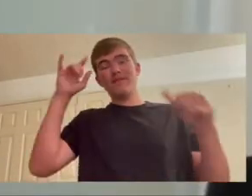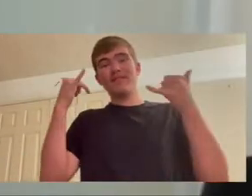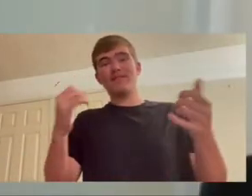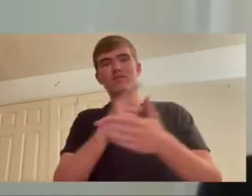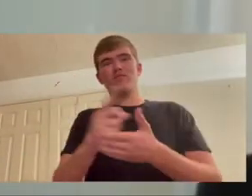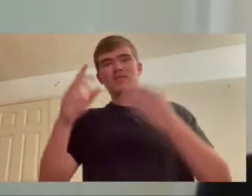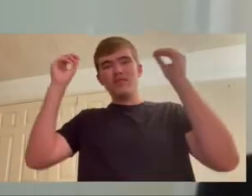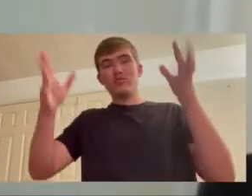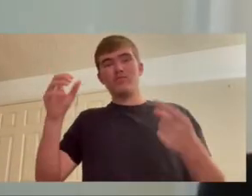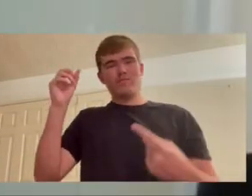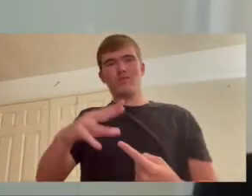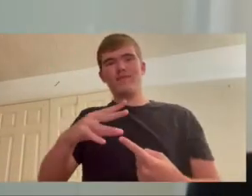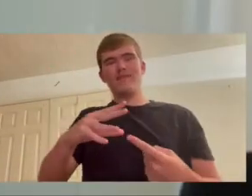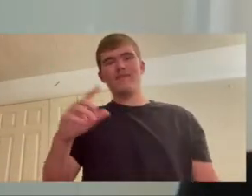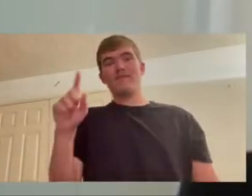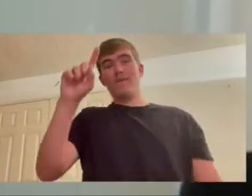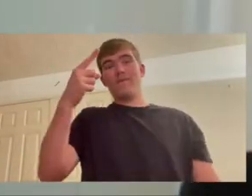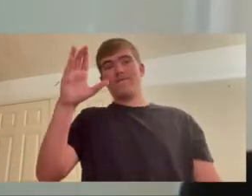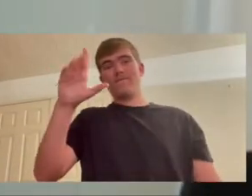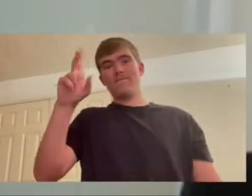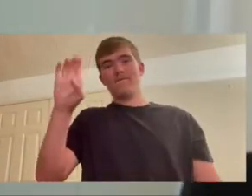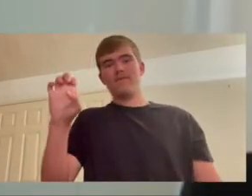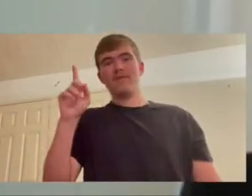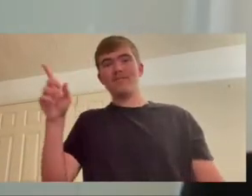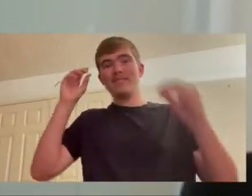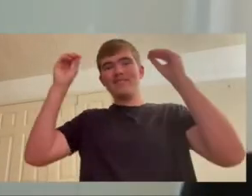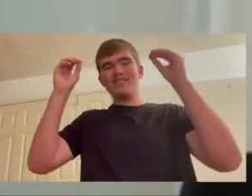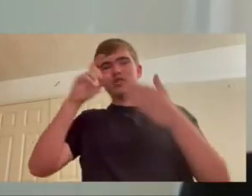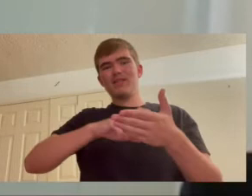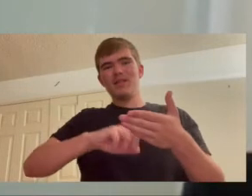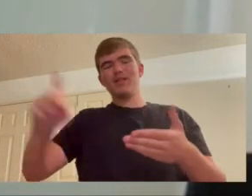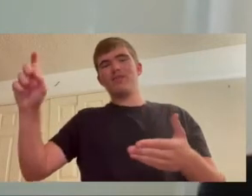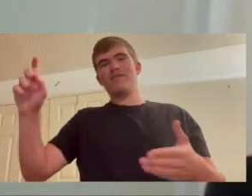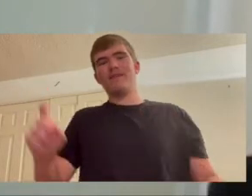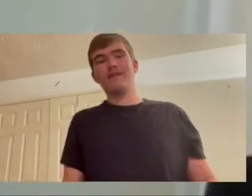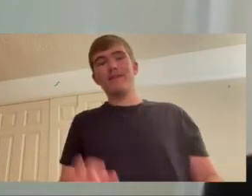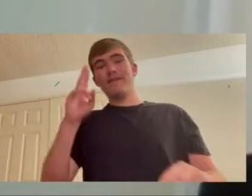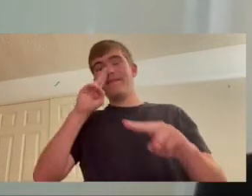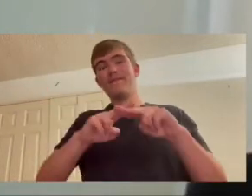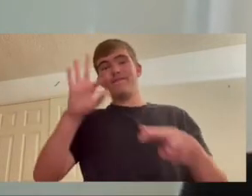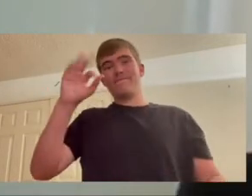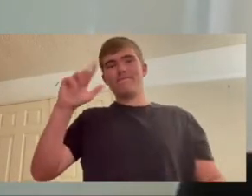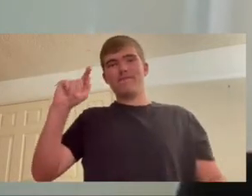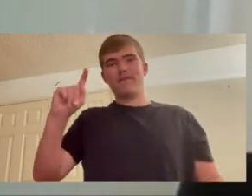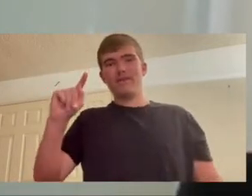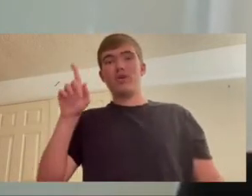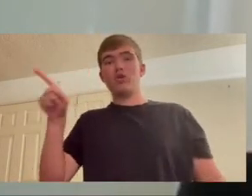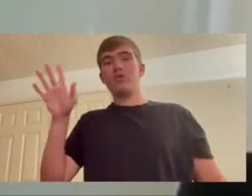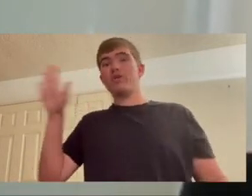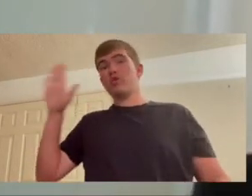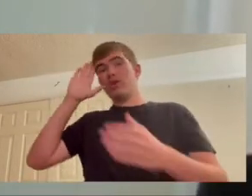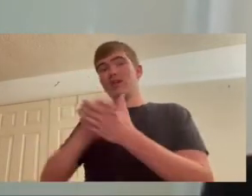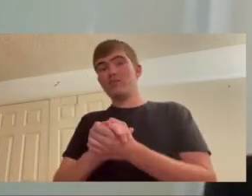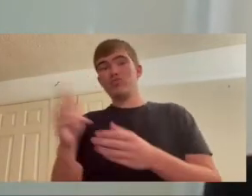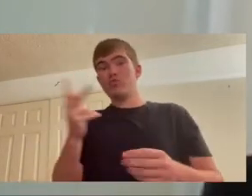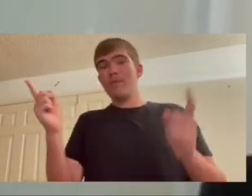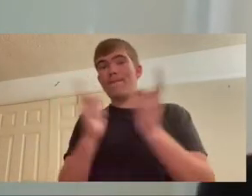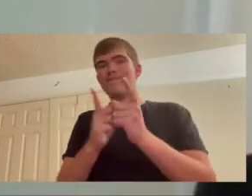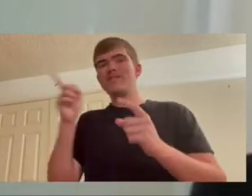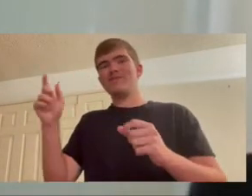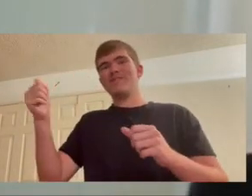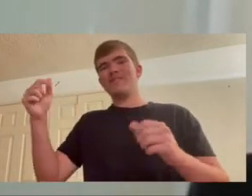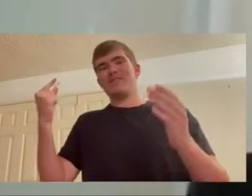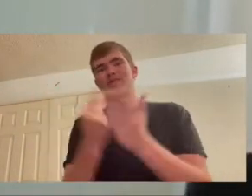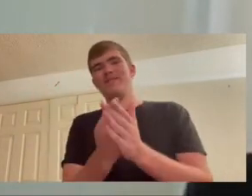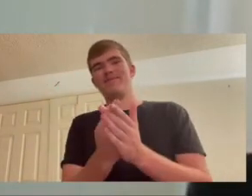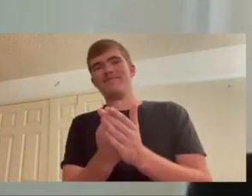hi everyone are you ready for this week's teacher spotlight your first clue is that she teaches calligraphy a fun fact about her is that she and her husband met when she was